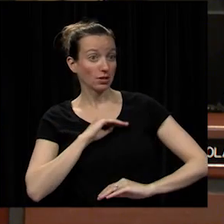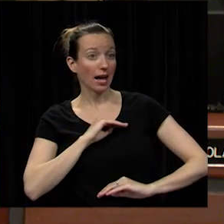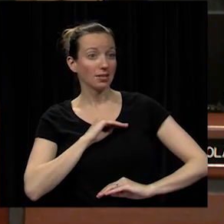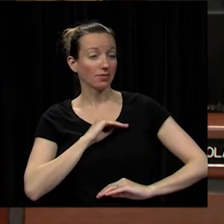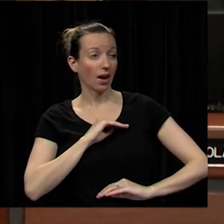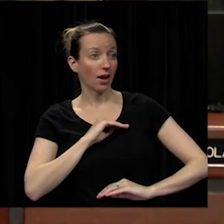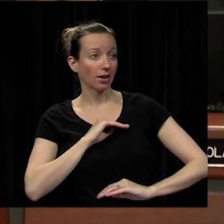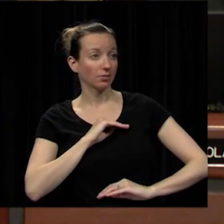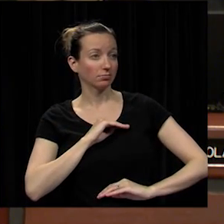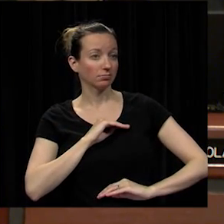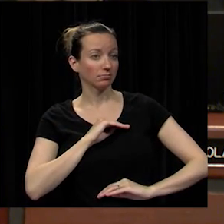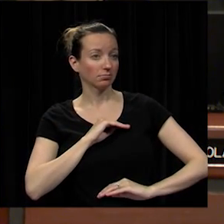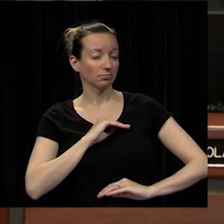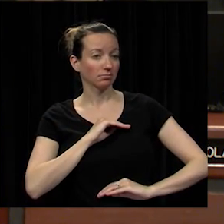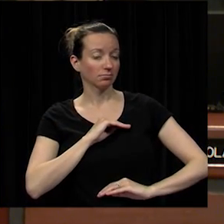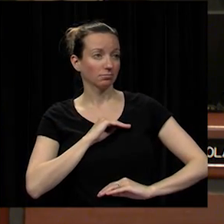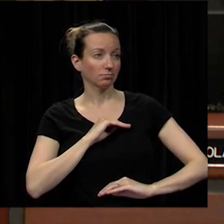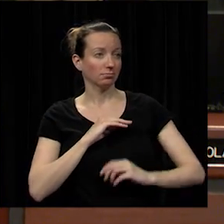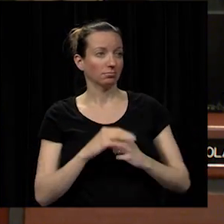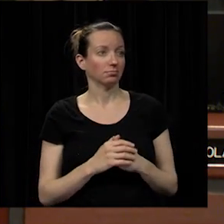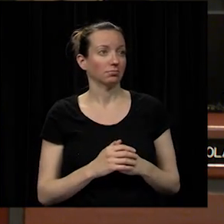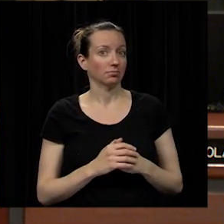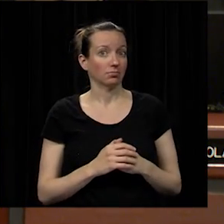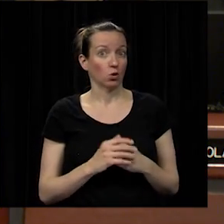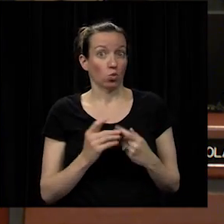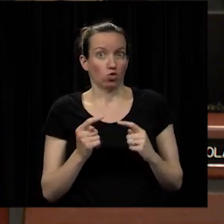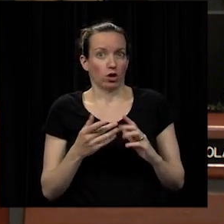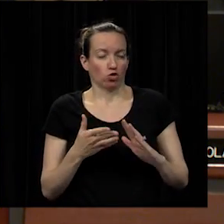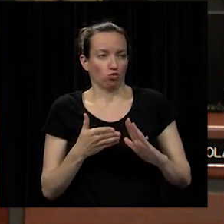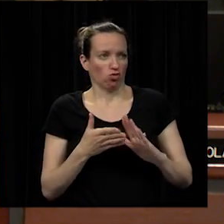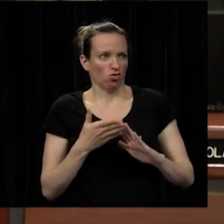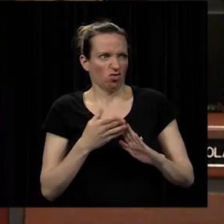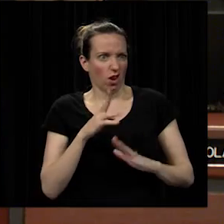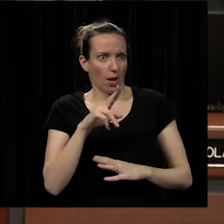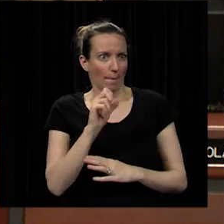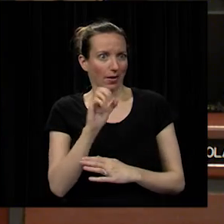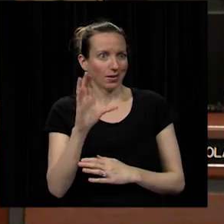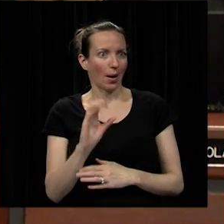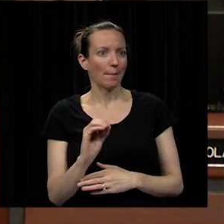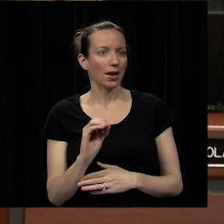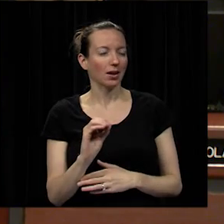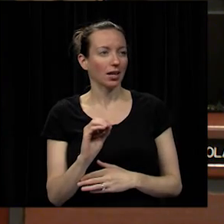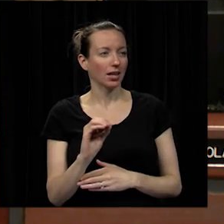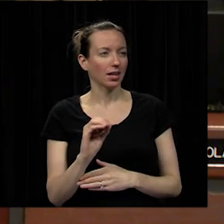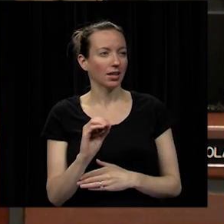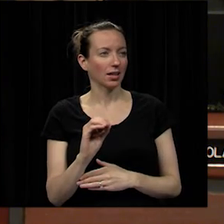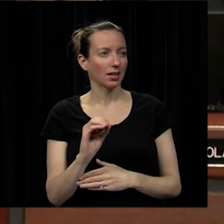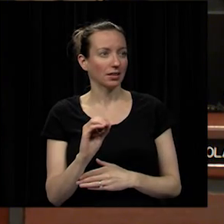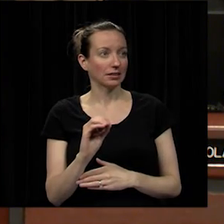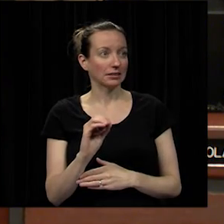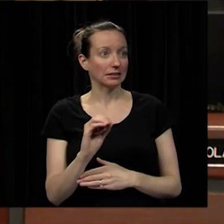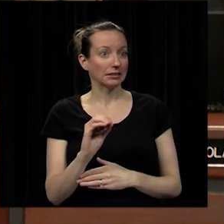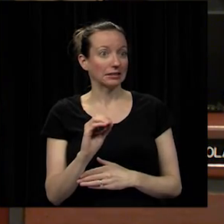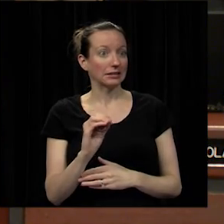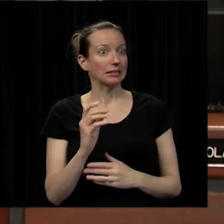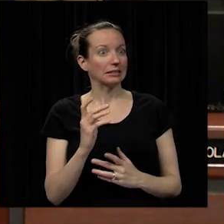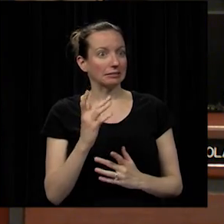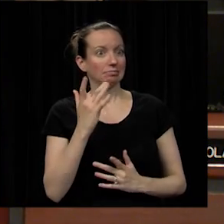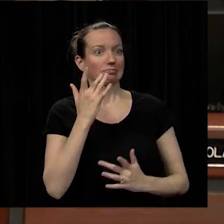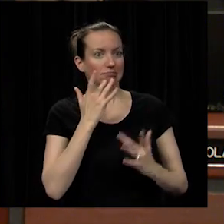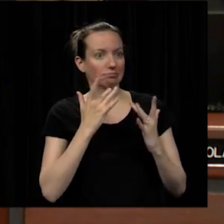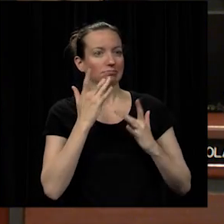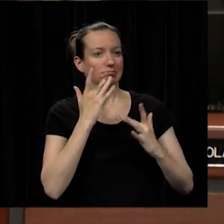we're trying to run a bus company here and do it on the dime so